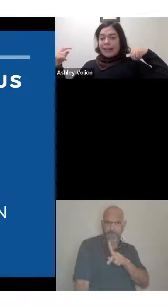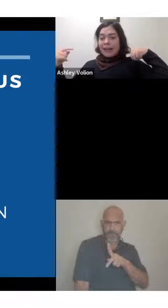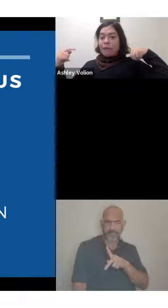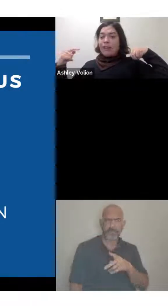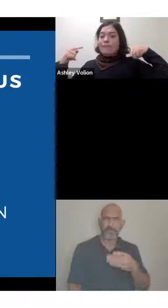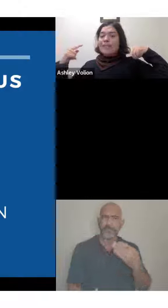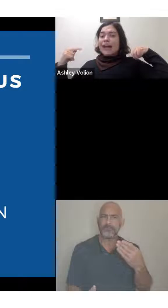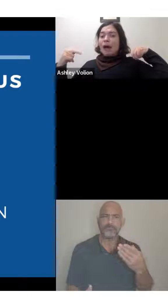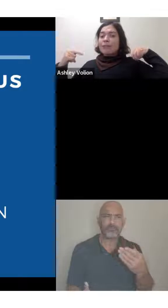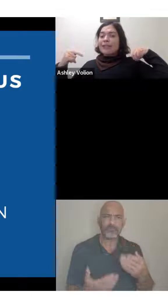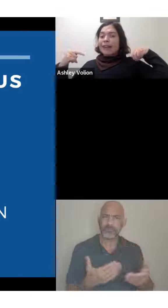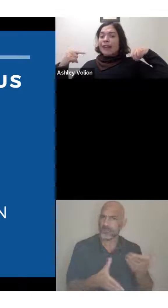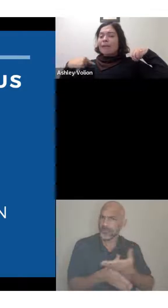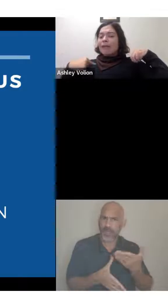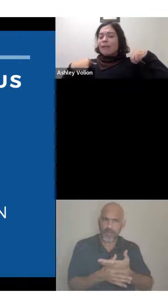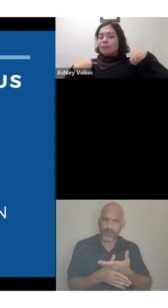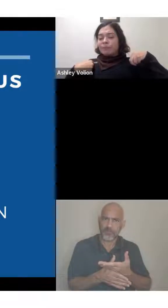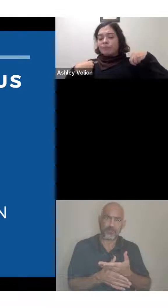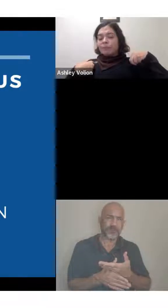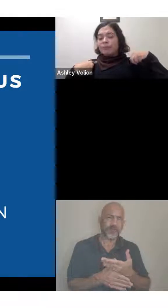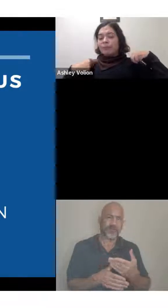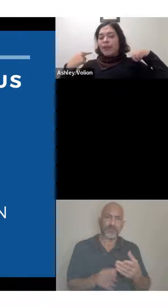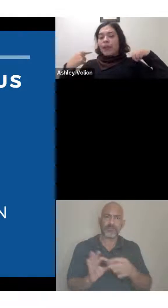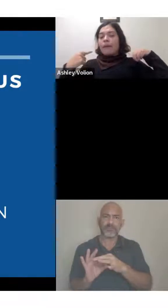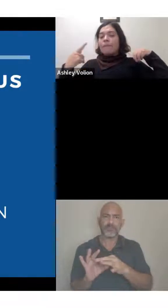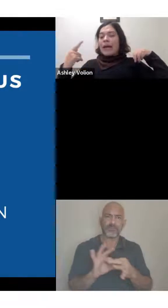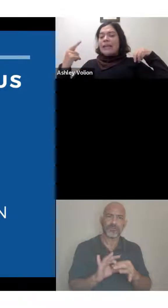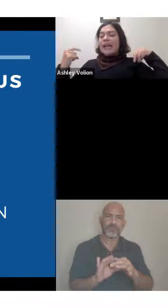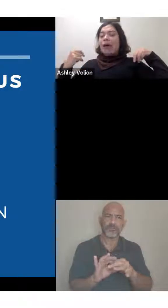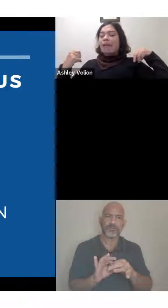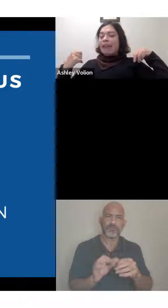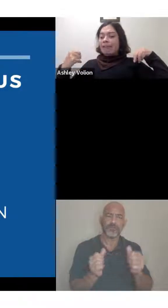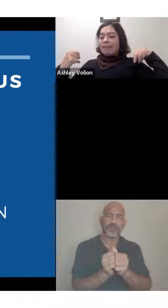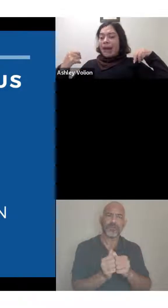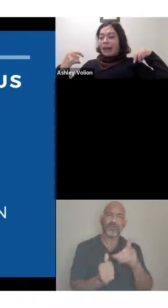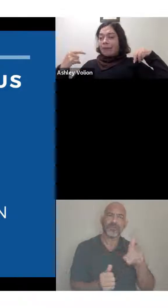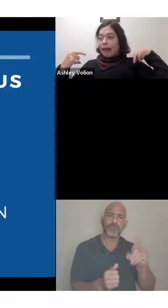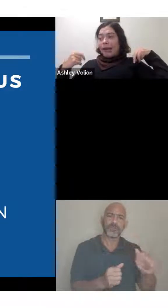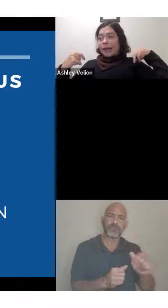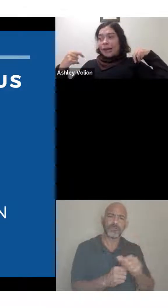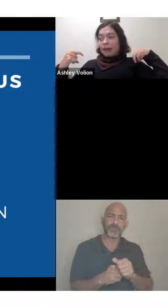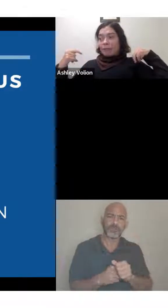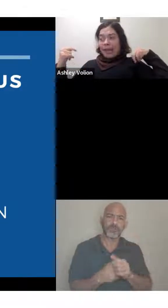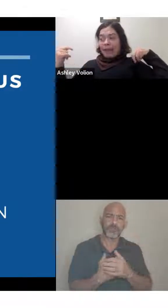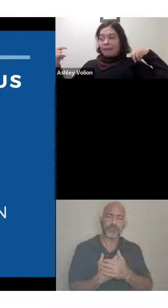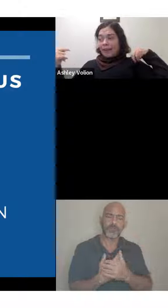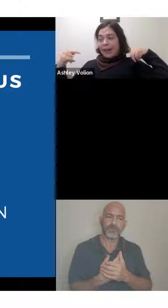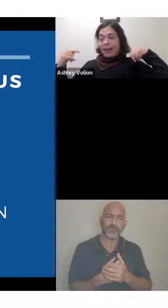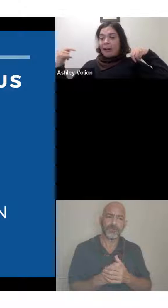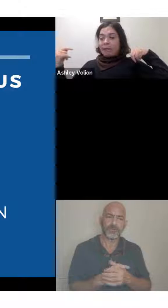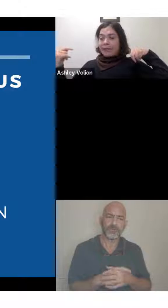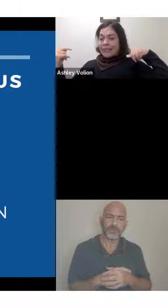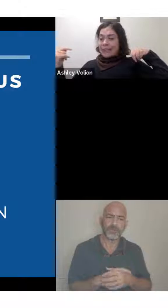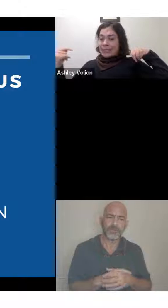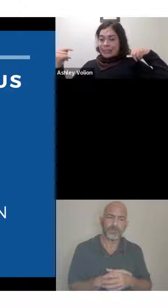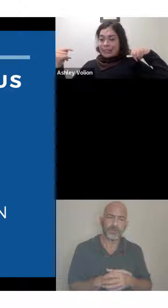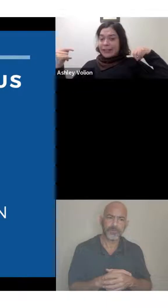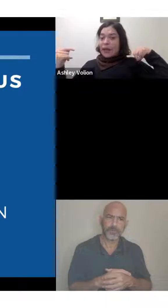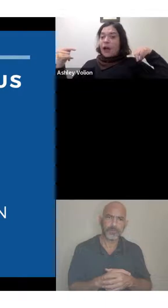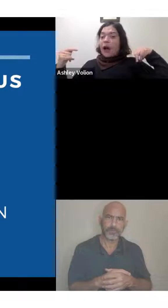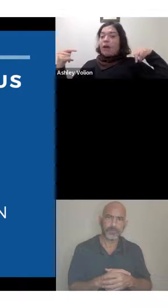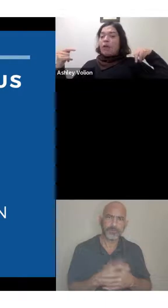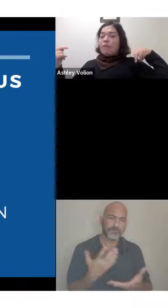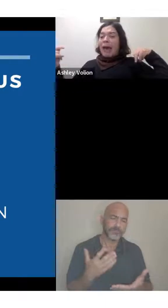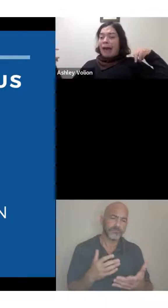associated with themselves and even myself in my writing or my everyday conversations.